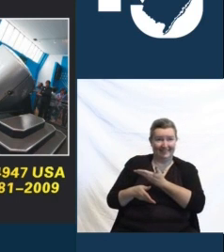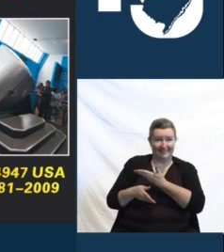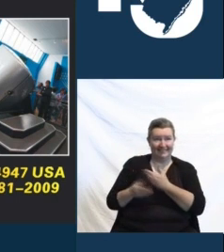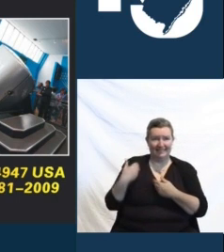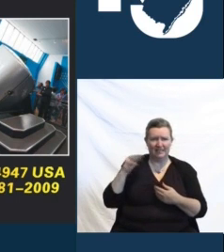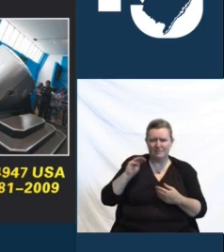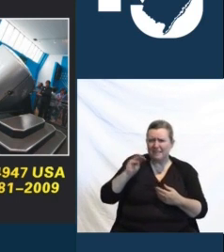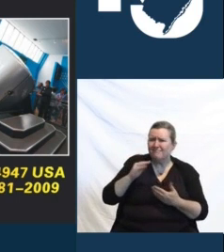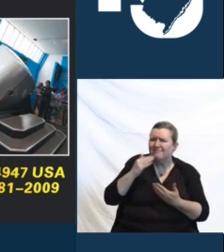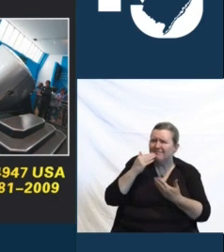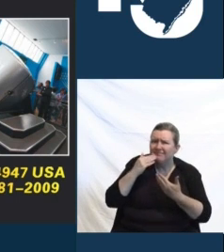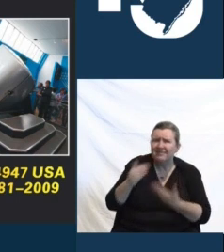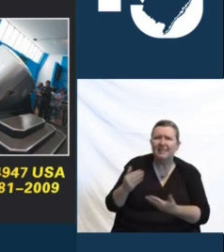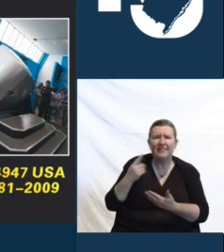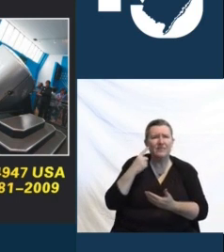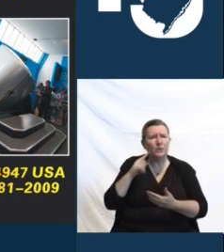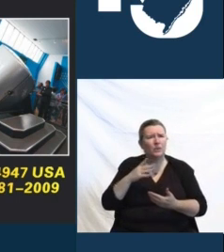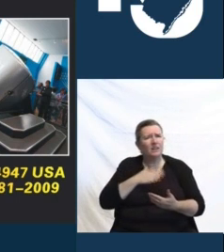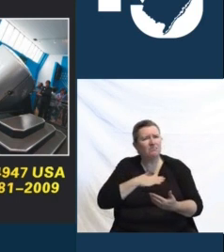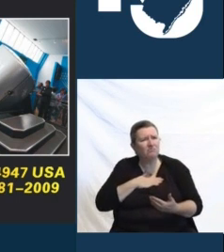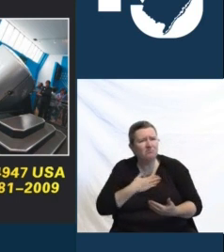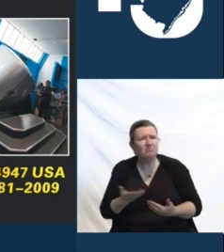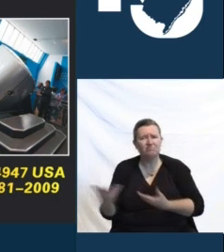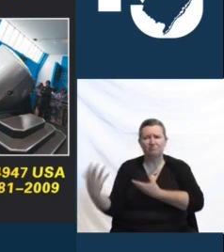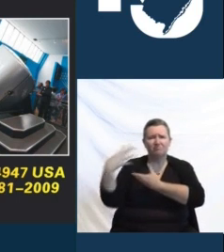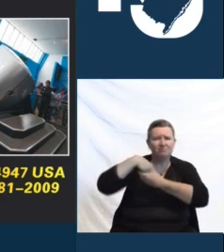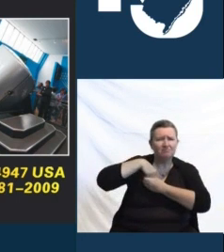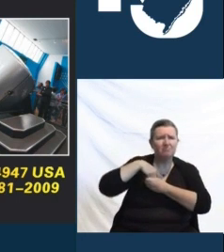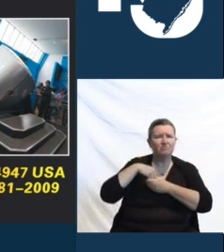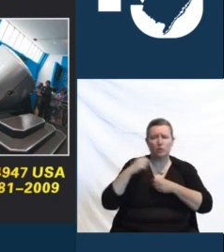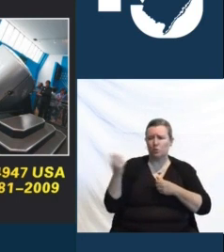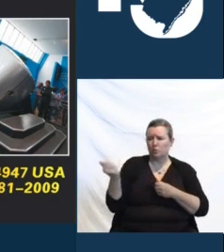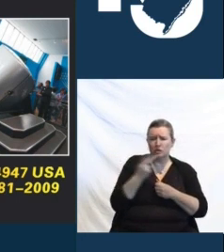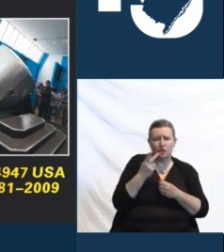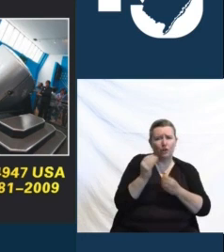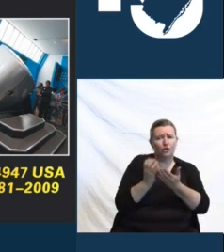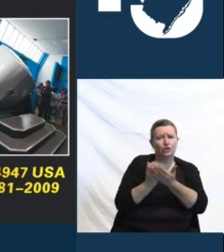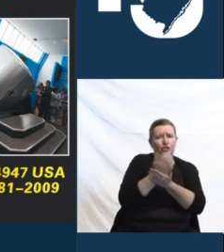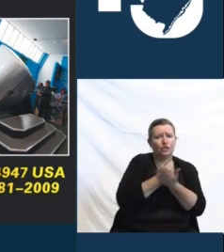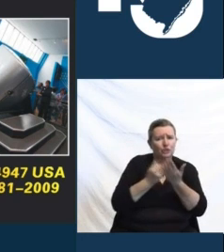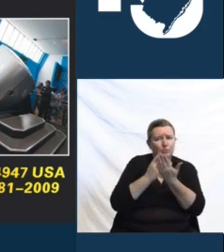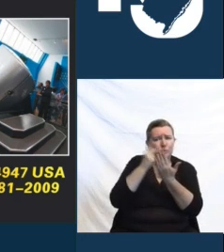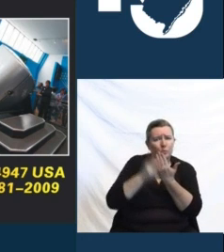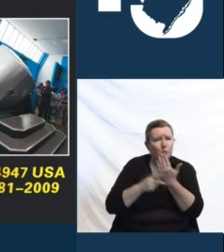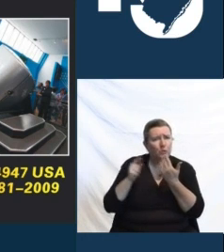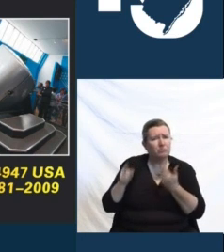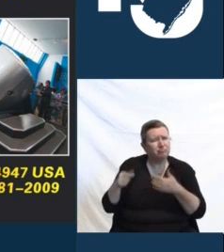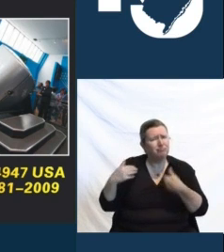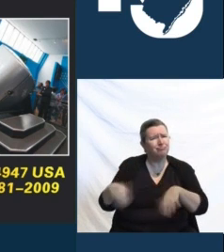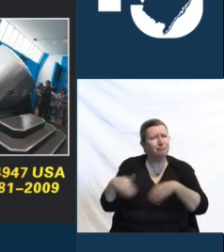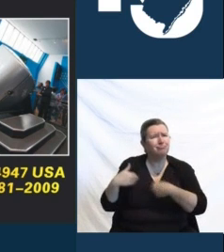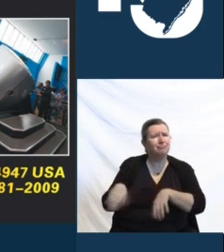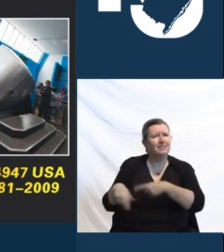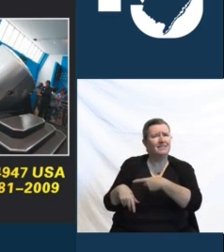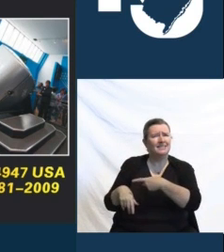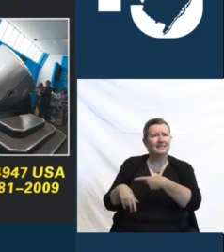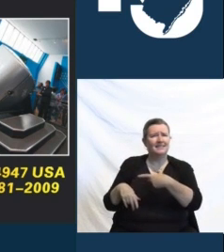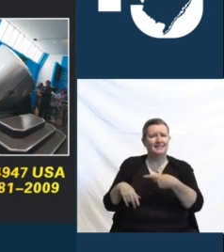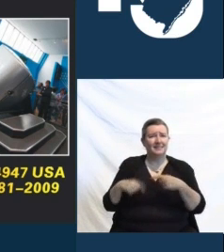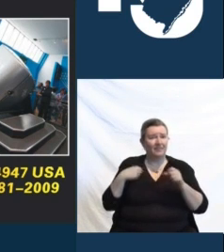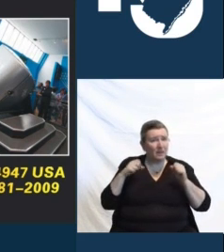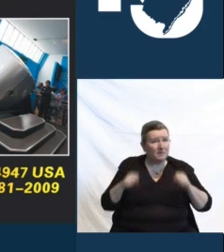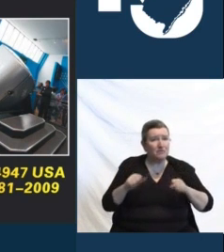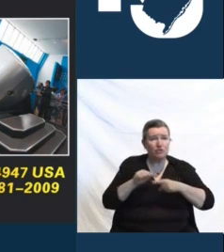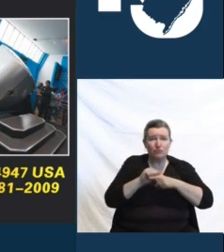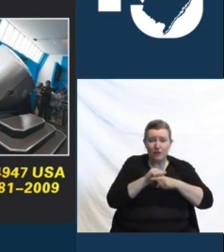being one of the first employers in our state to see the value in Return and Earn, especially in the potential to train a new employee